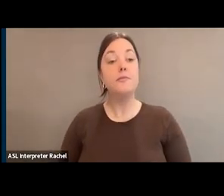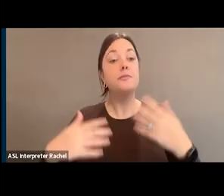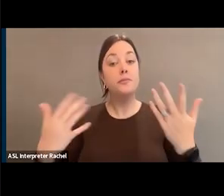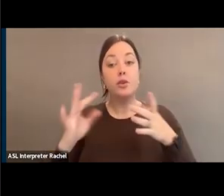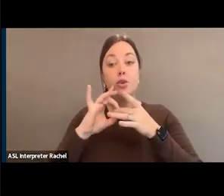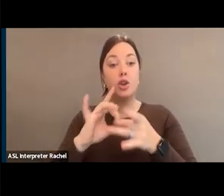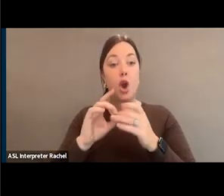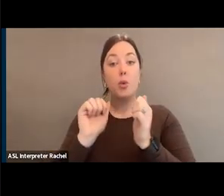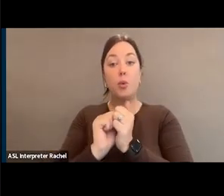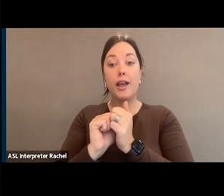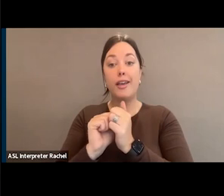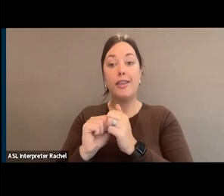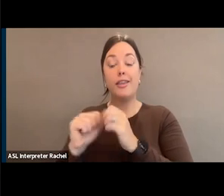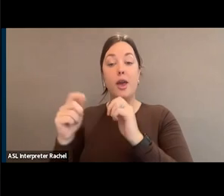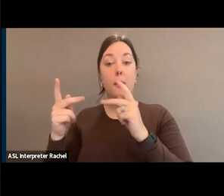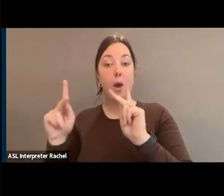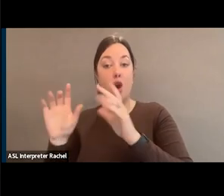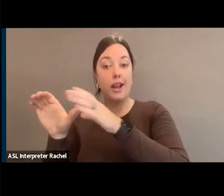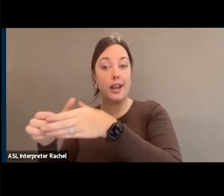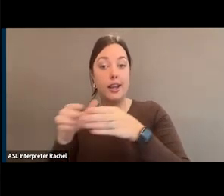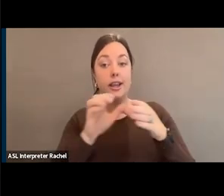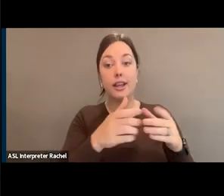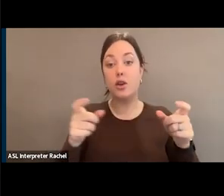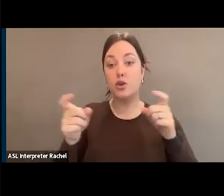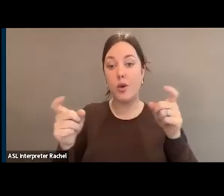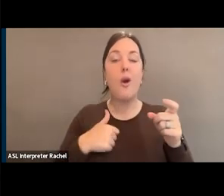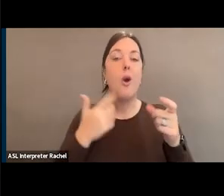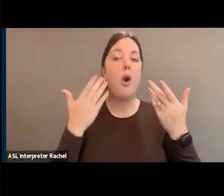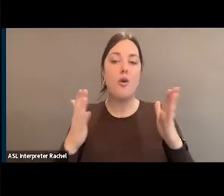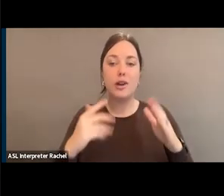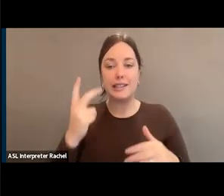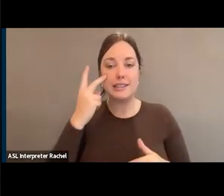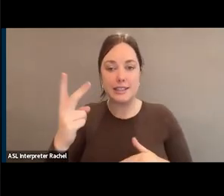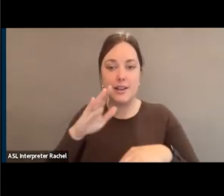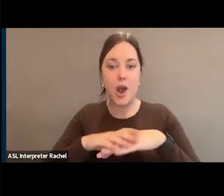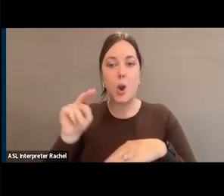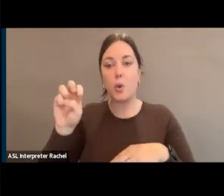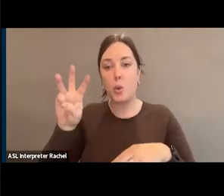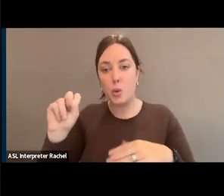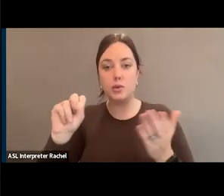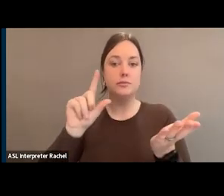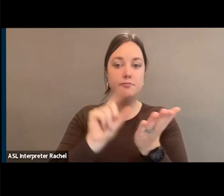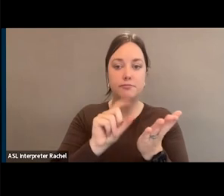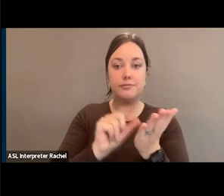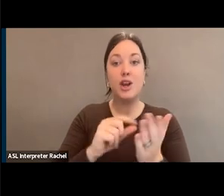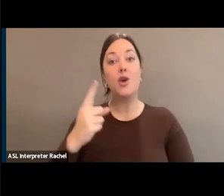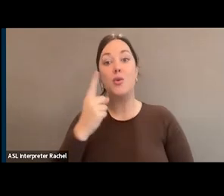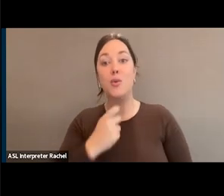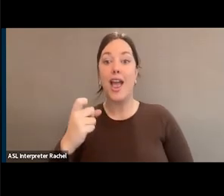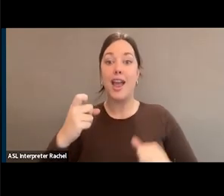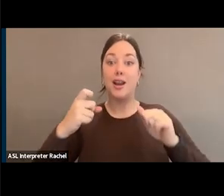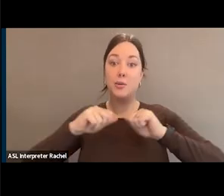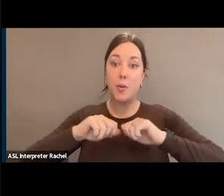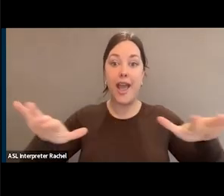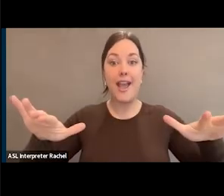party control, we've already seen from the headlines that the red wave didn't materialize, but